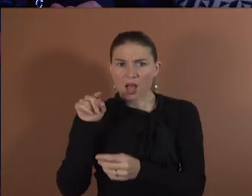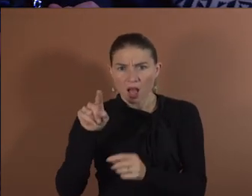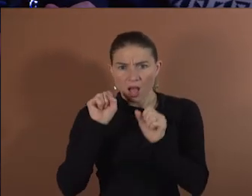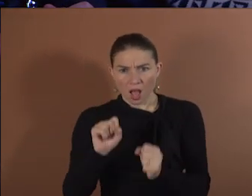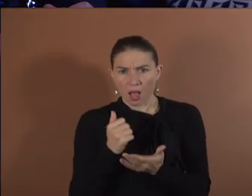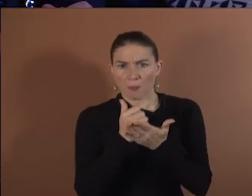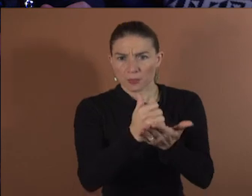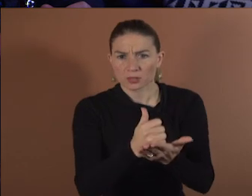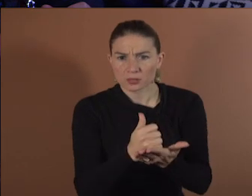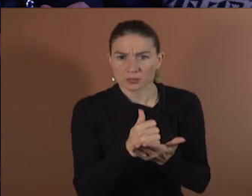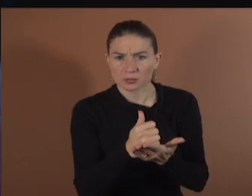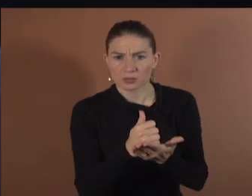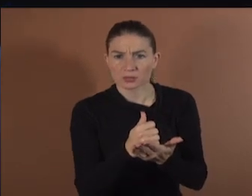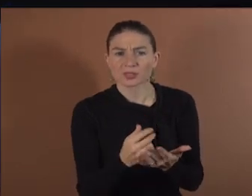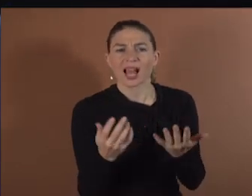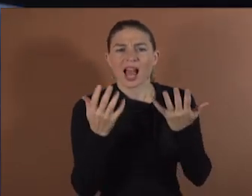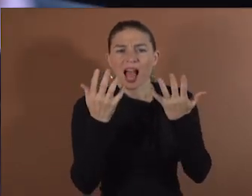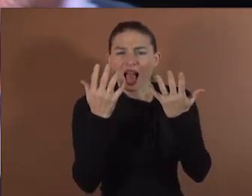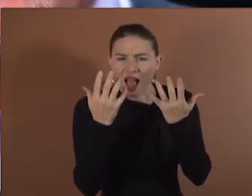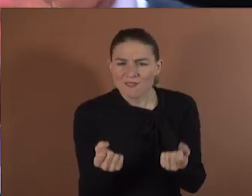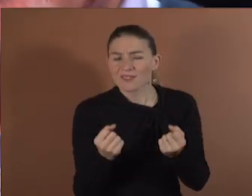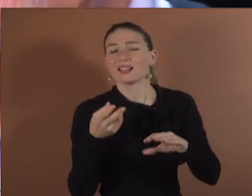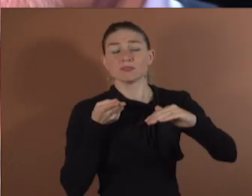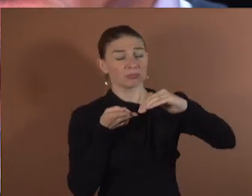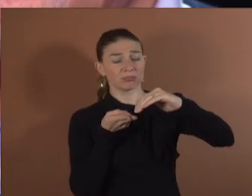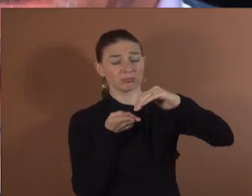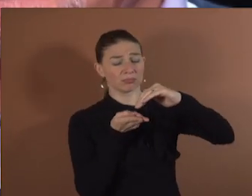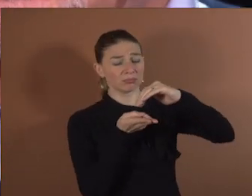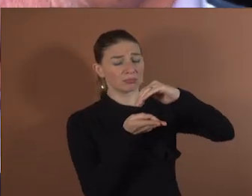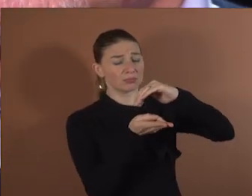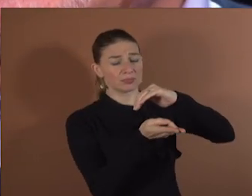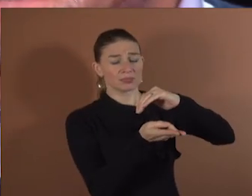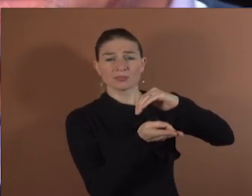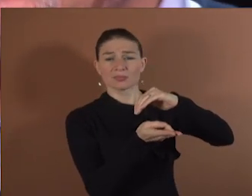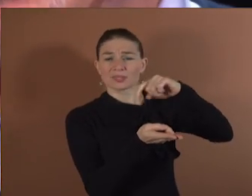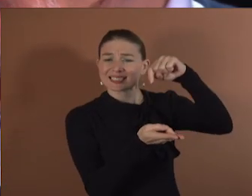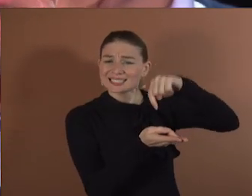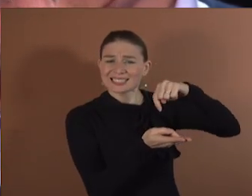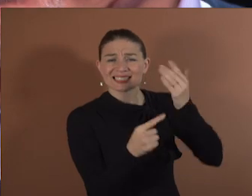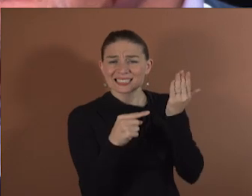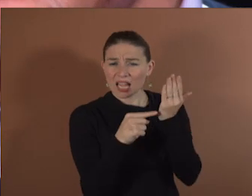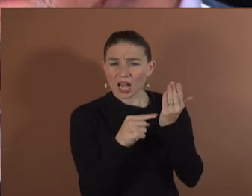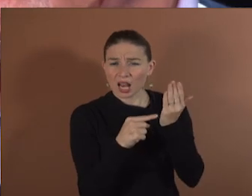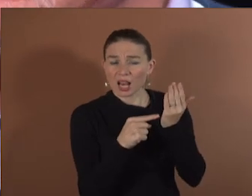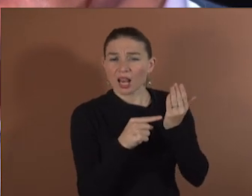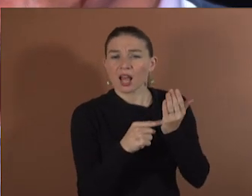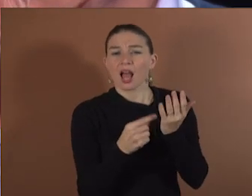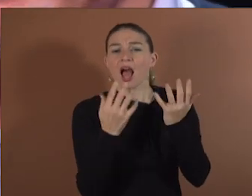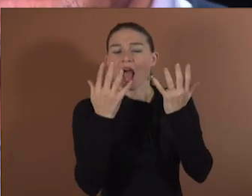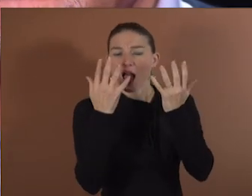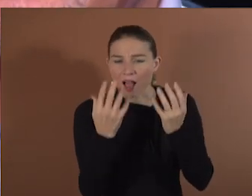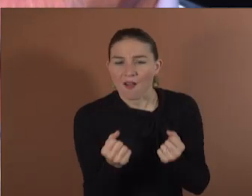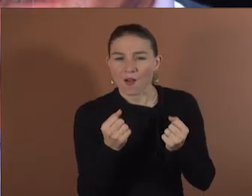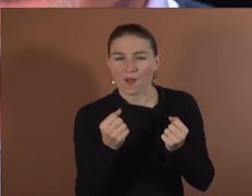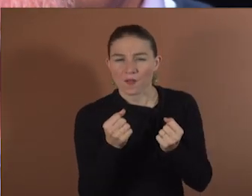spatial resolution. And at the moment, this is only possible with the technique called MRI, which stands for Magnetic